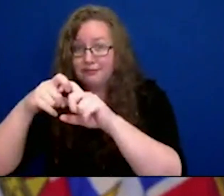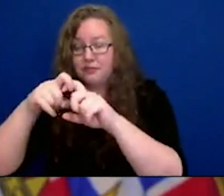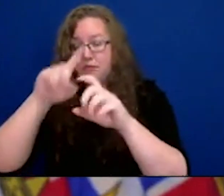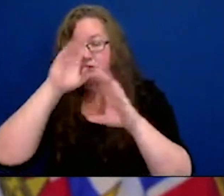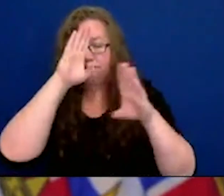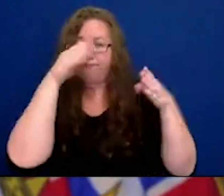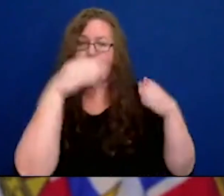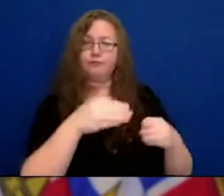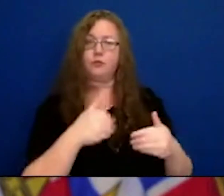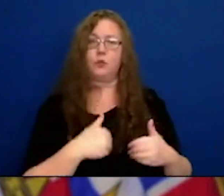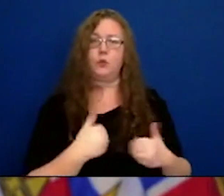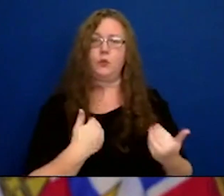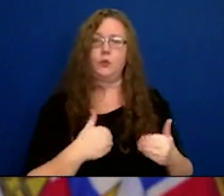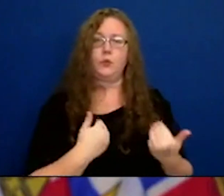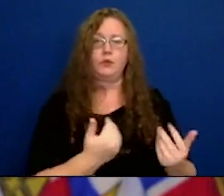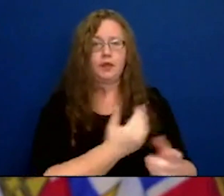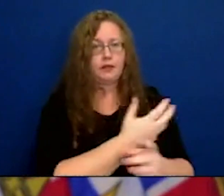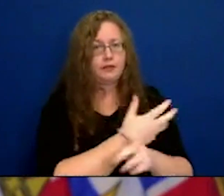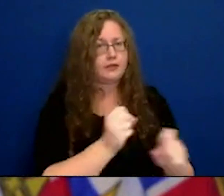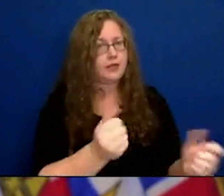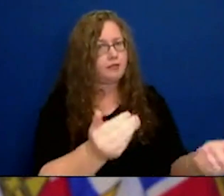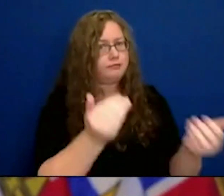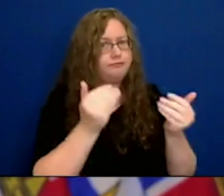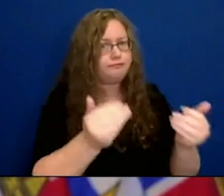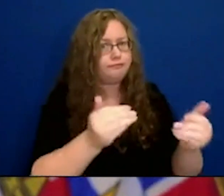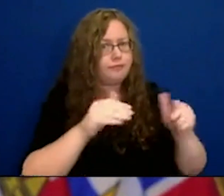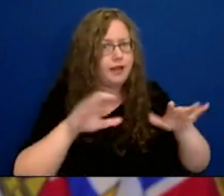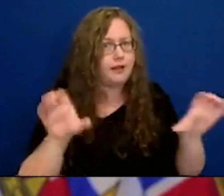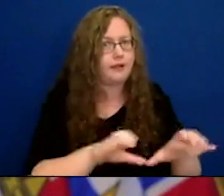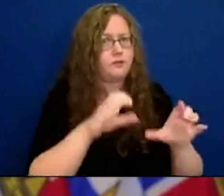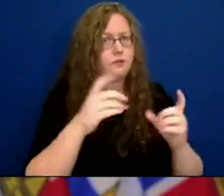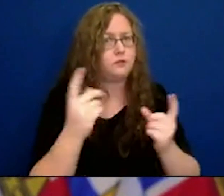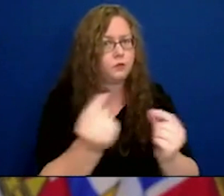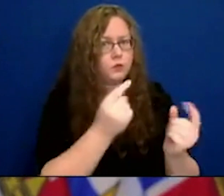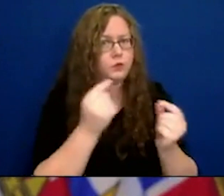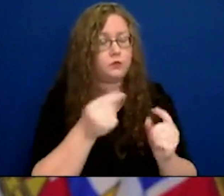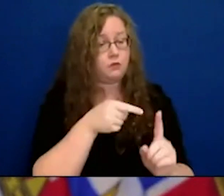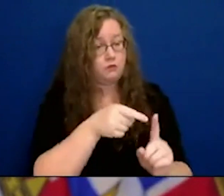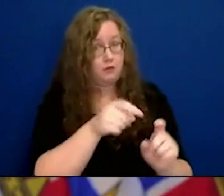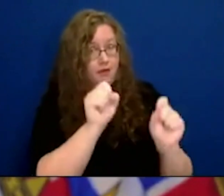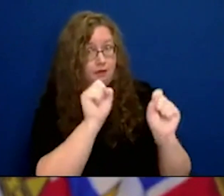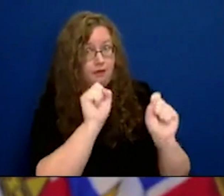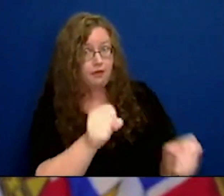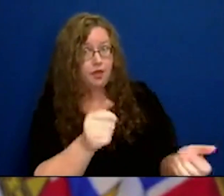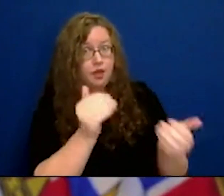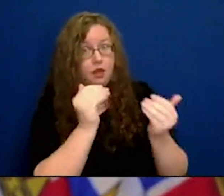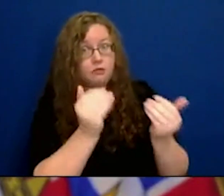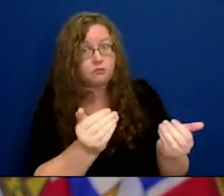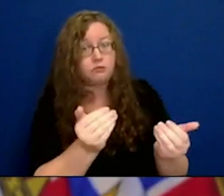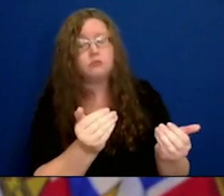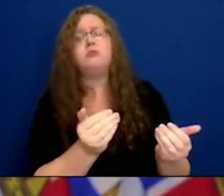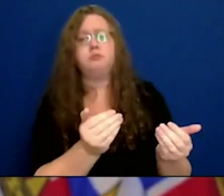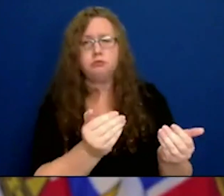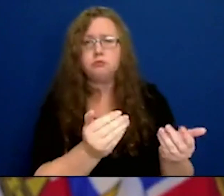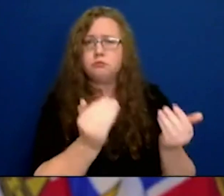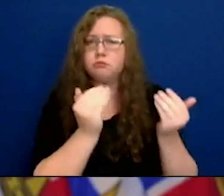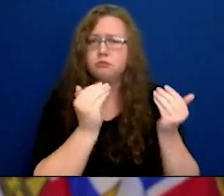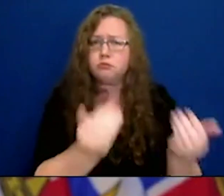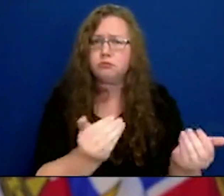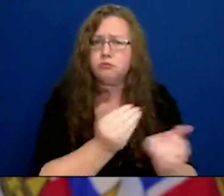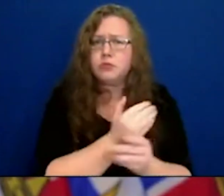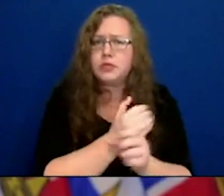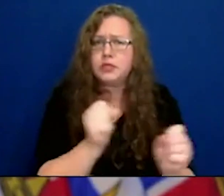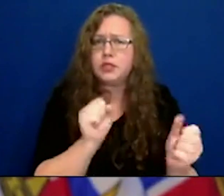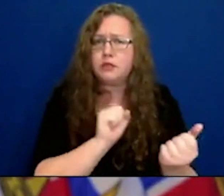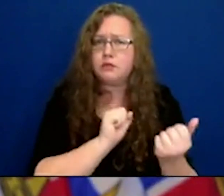opportunities for young people to stay active for those sports that they can do right now. And these are